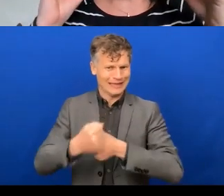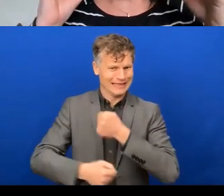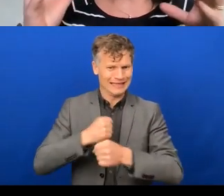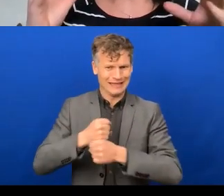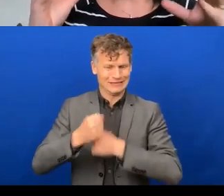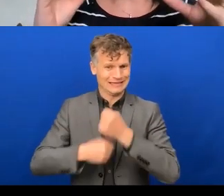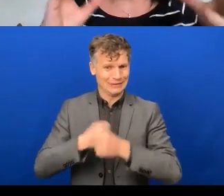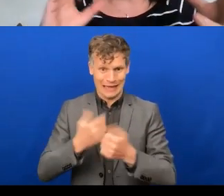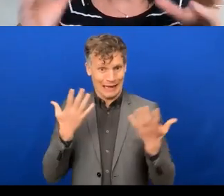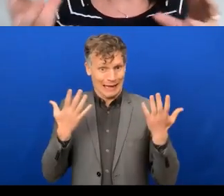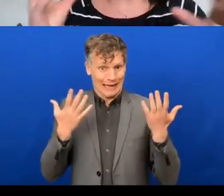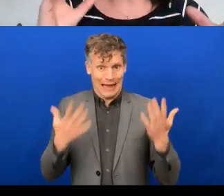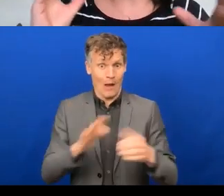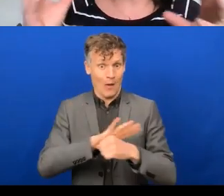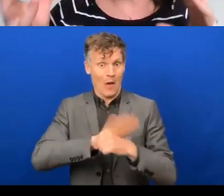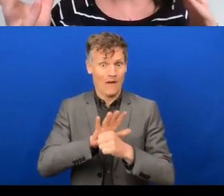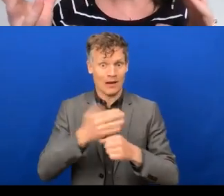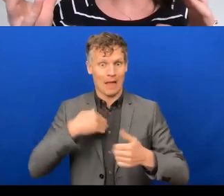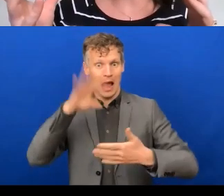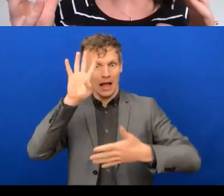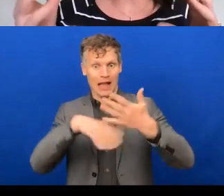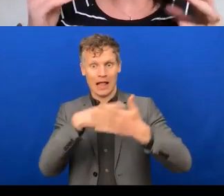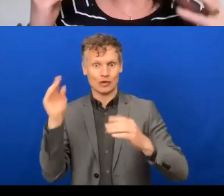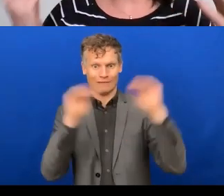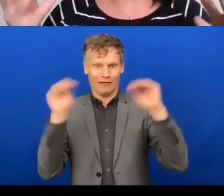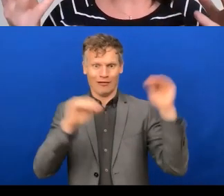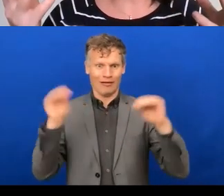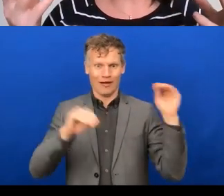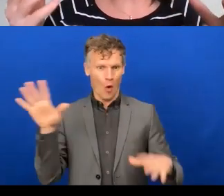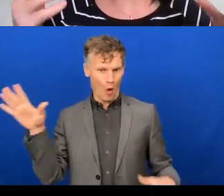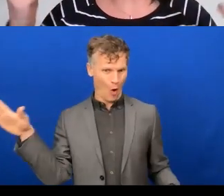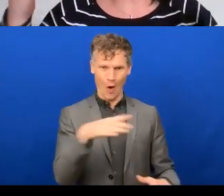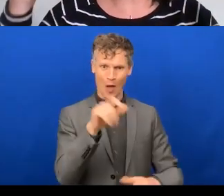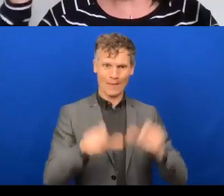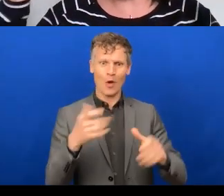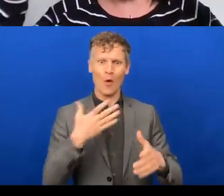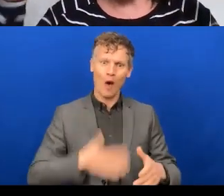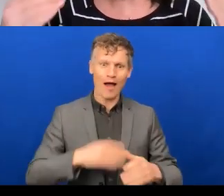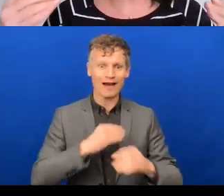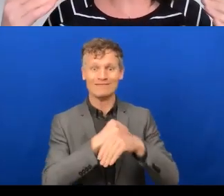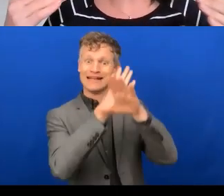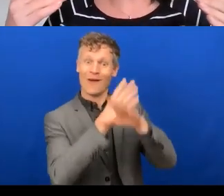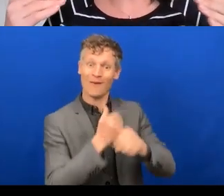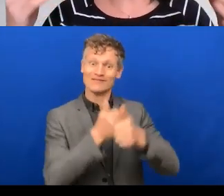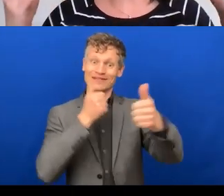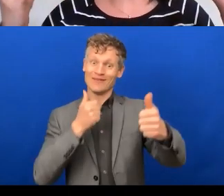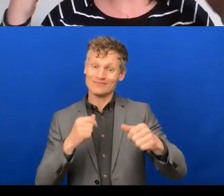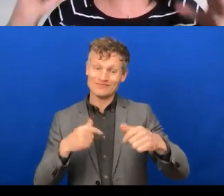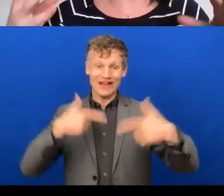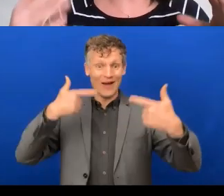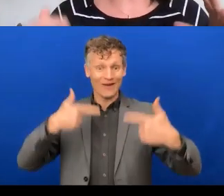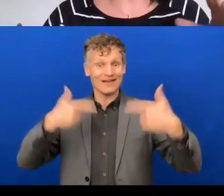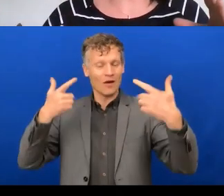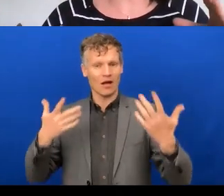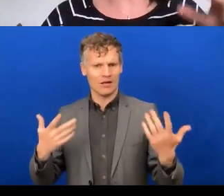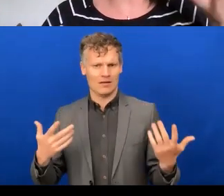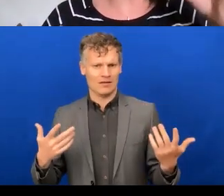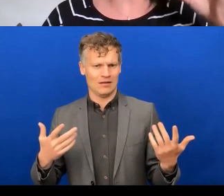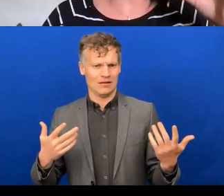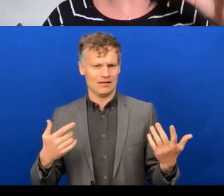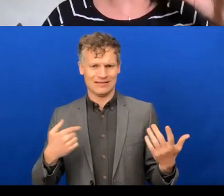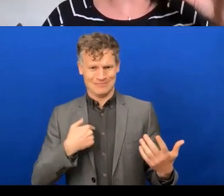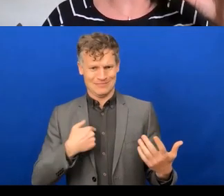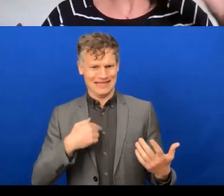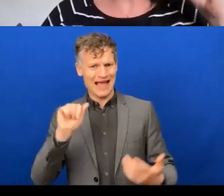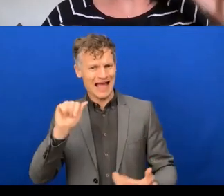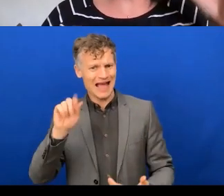does, you know, it is about managing the sensory environment. So I have ADHD and I'm a, I'm a visual processor, and I find it really hard to process